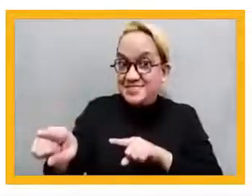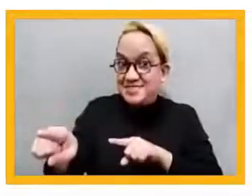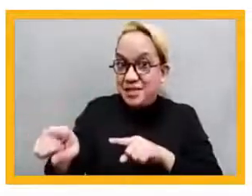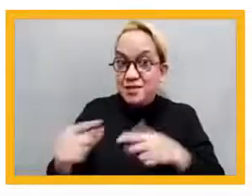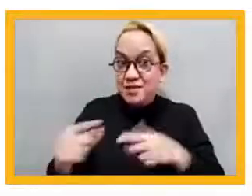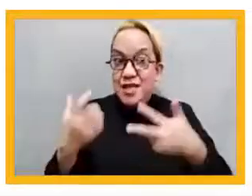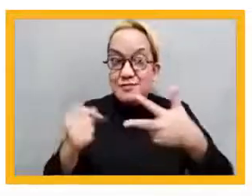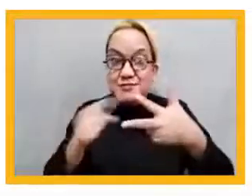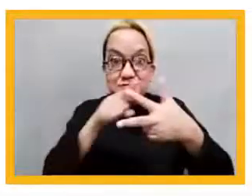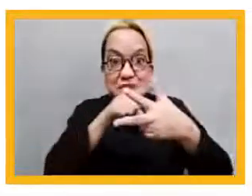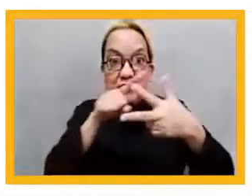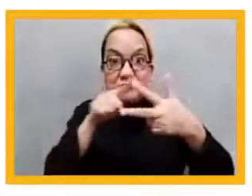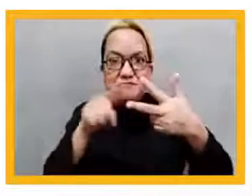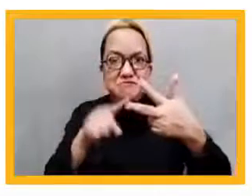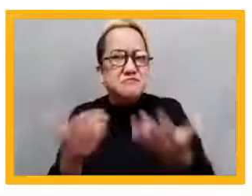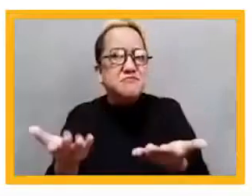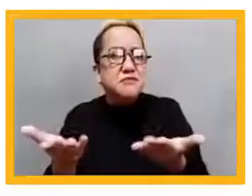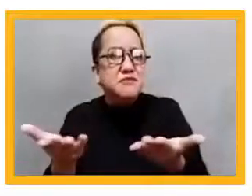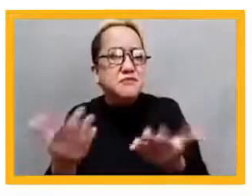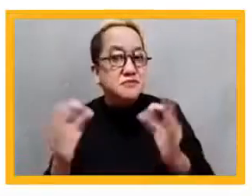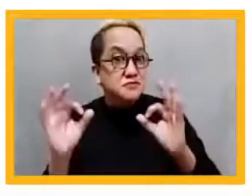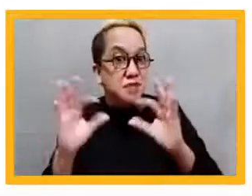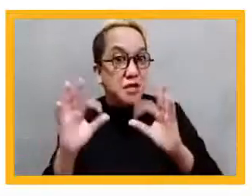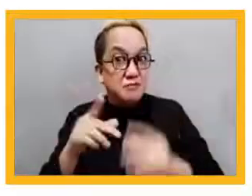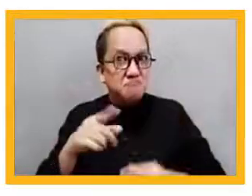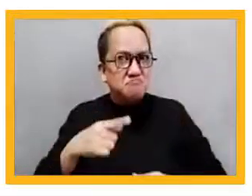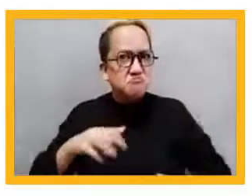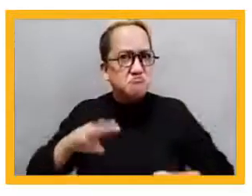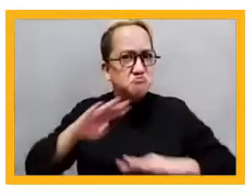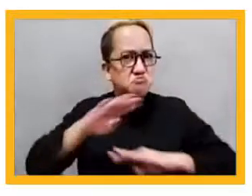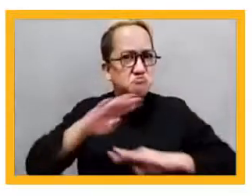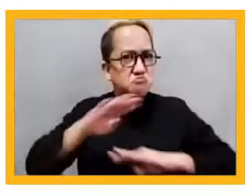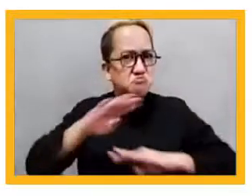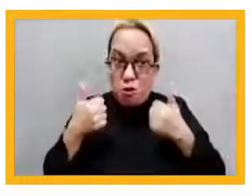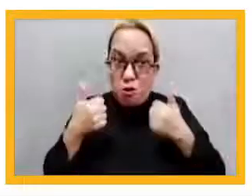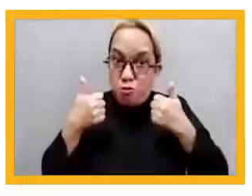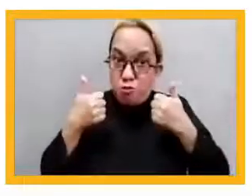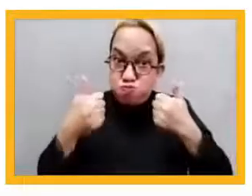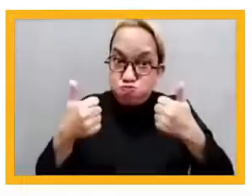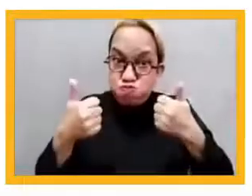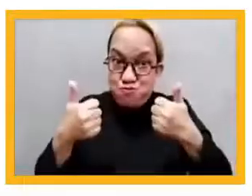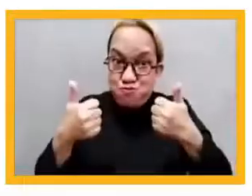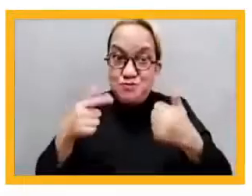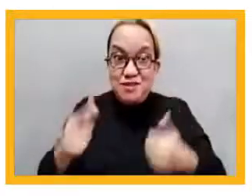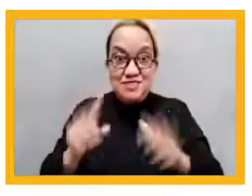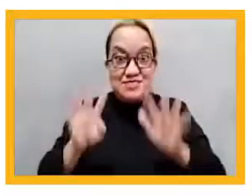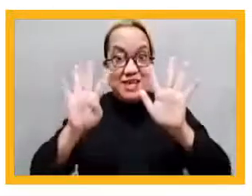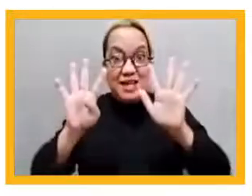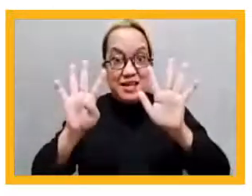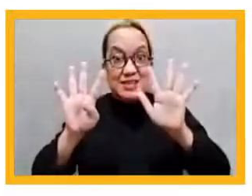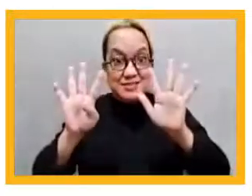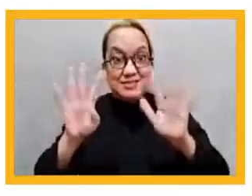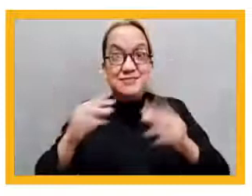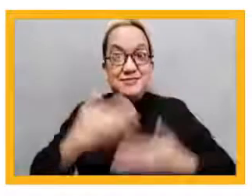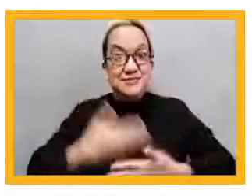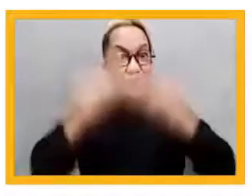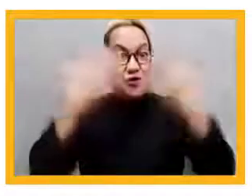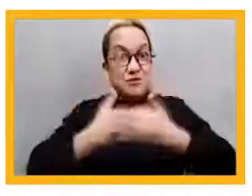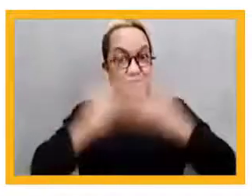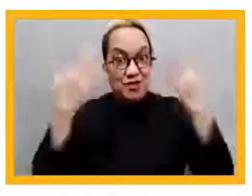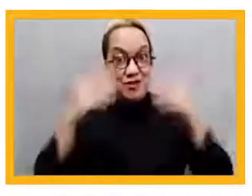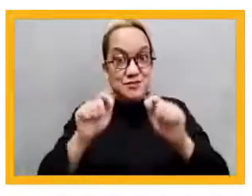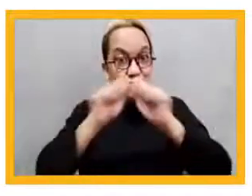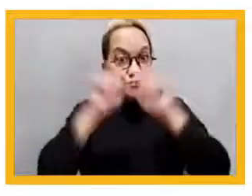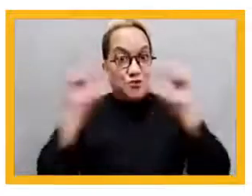how satisfied are you with the ninth International Skills Forum program? You have options there, fully satisfied,